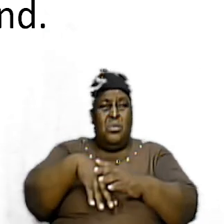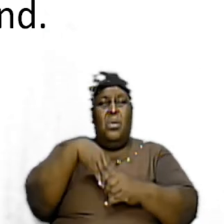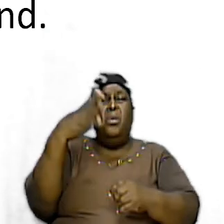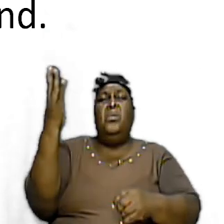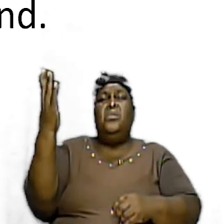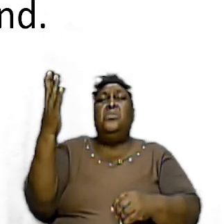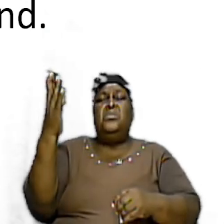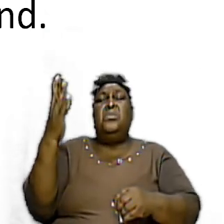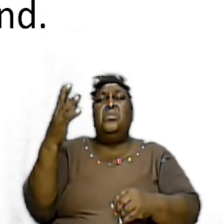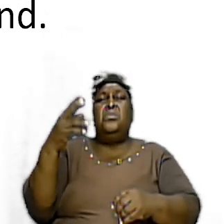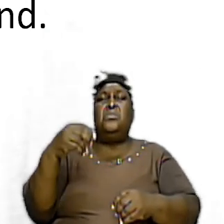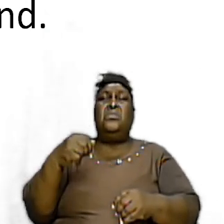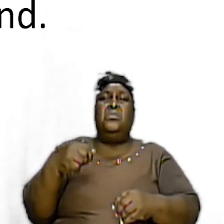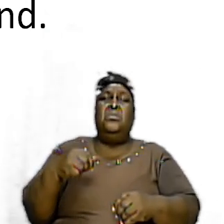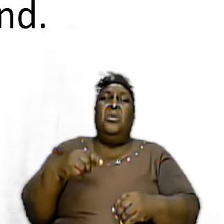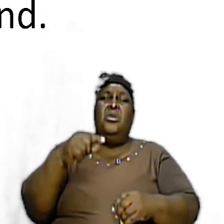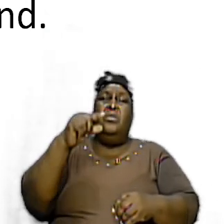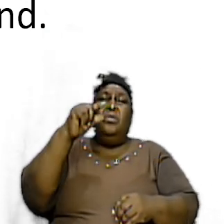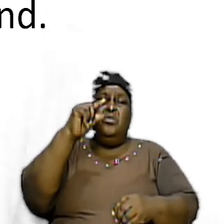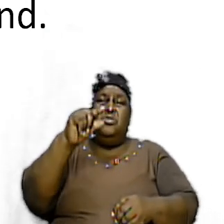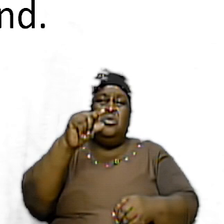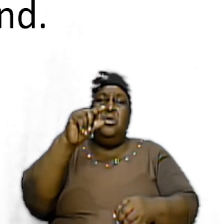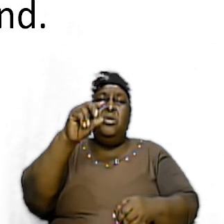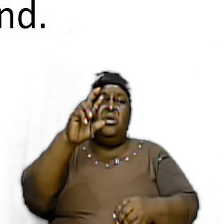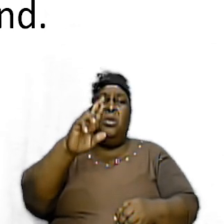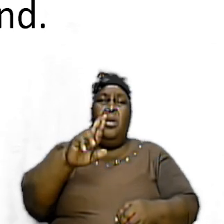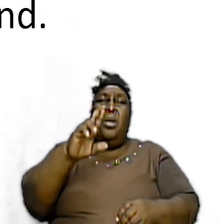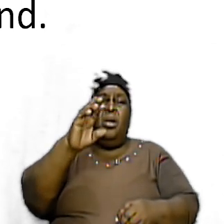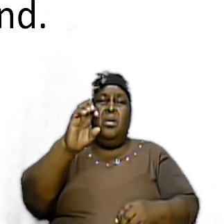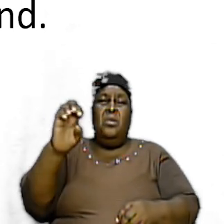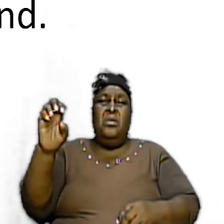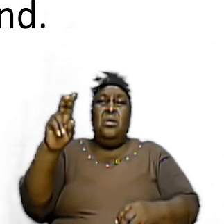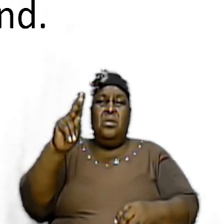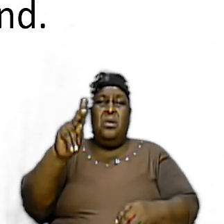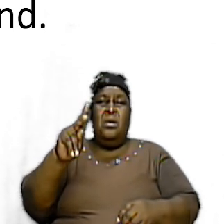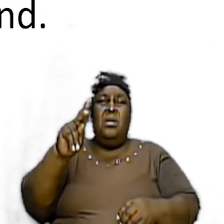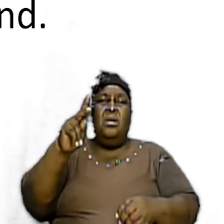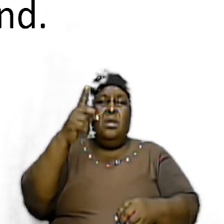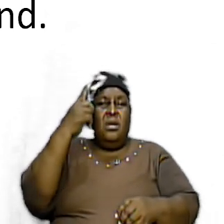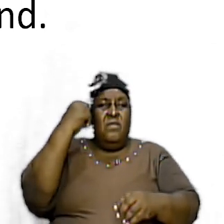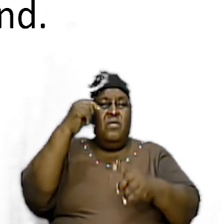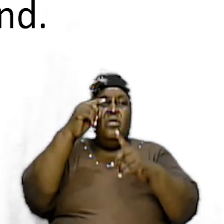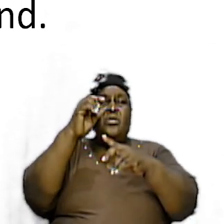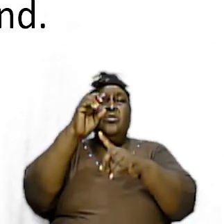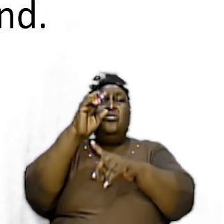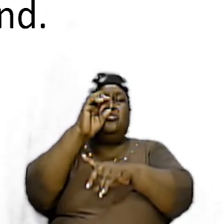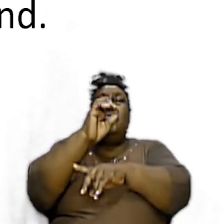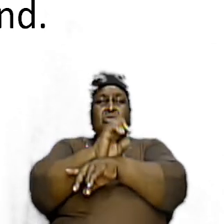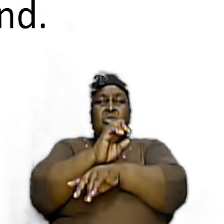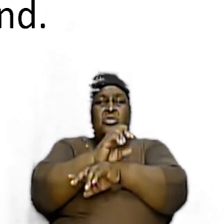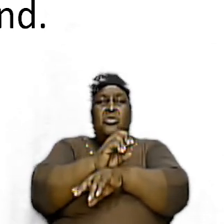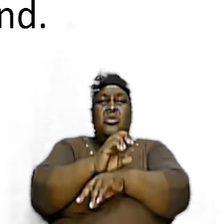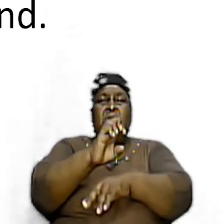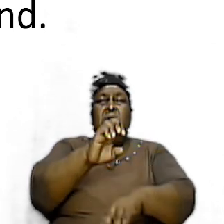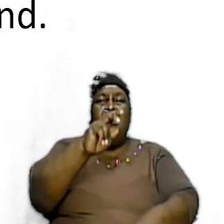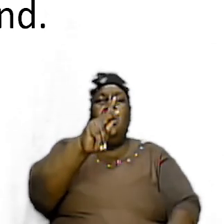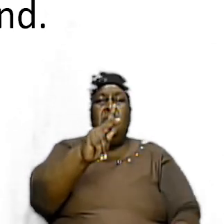now the Greek word for church brethren is ecclesia